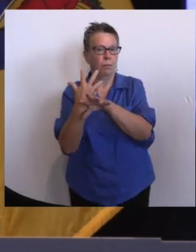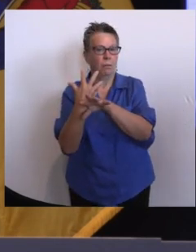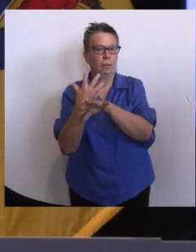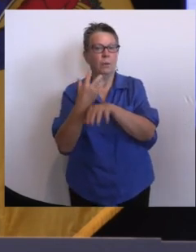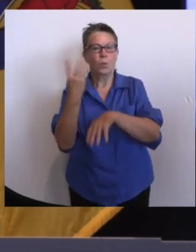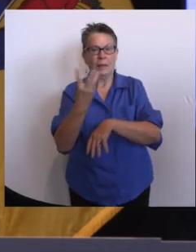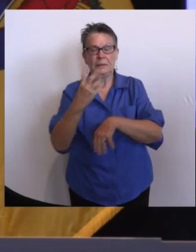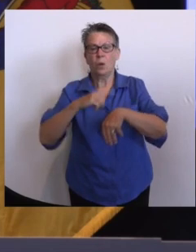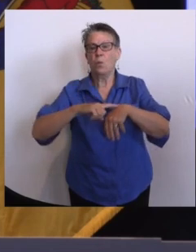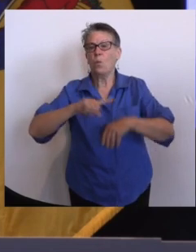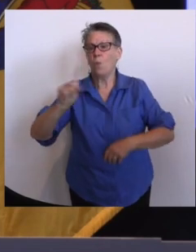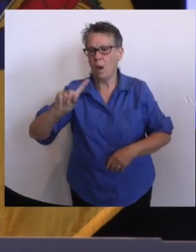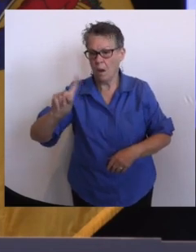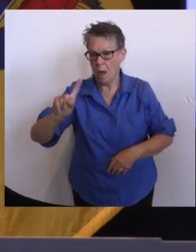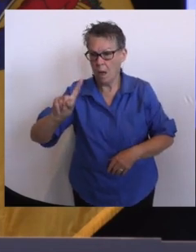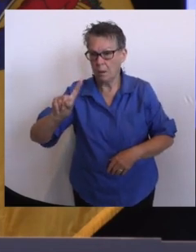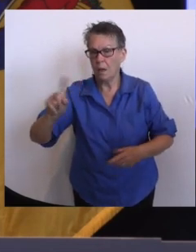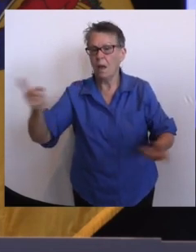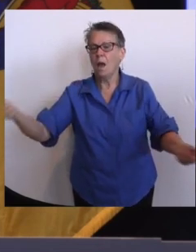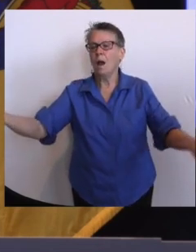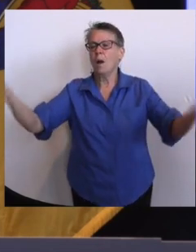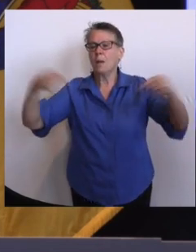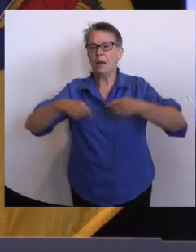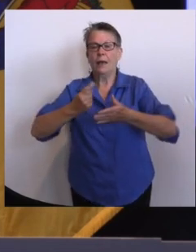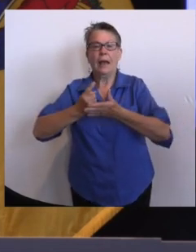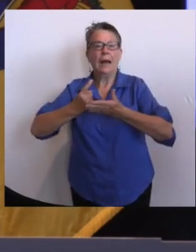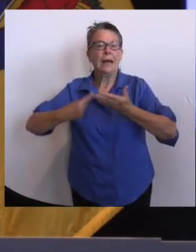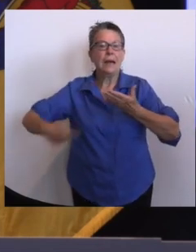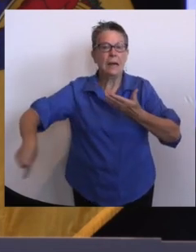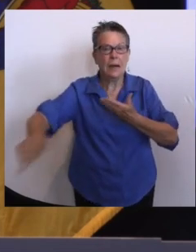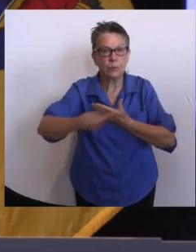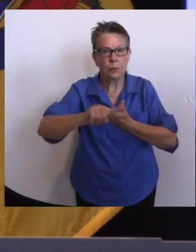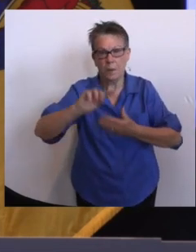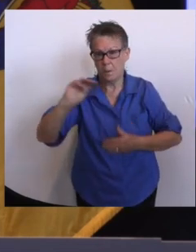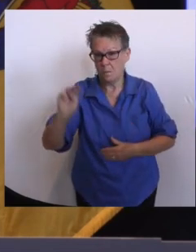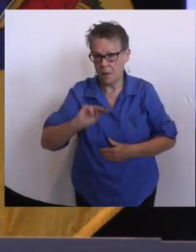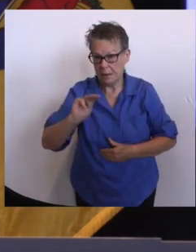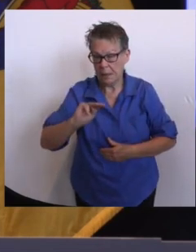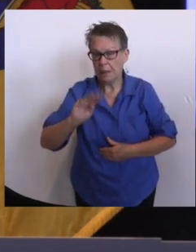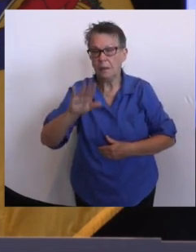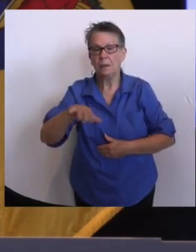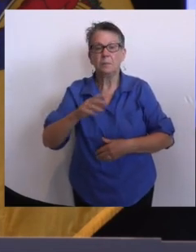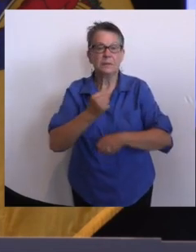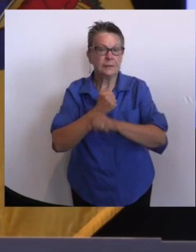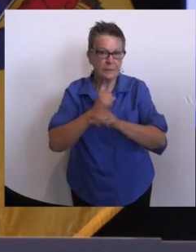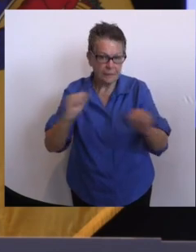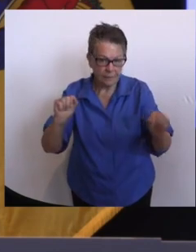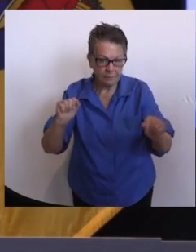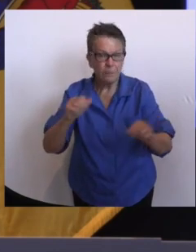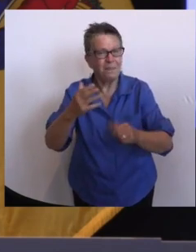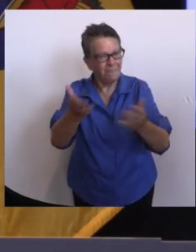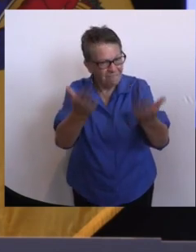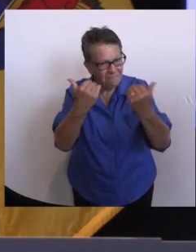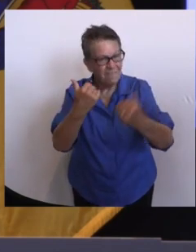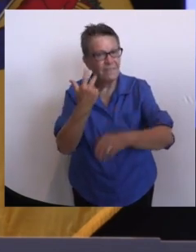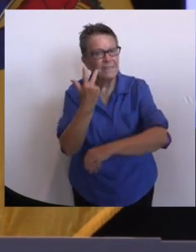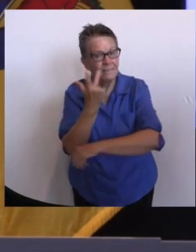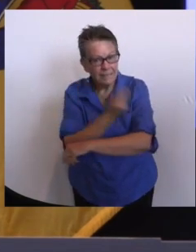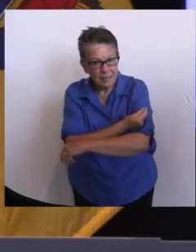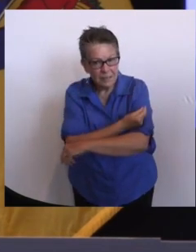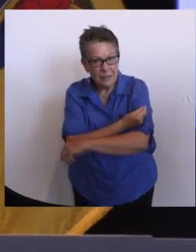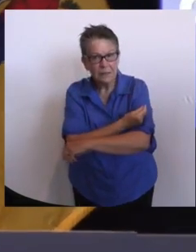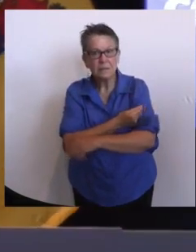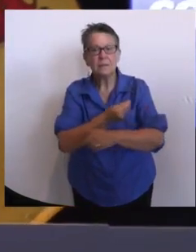you're otherwise in person here a week from today. Stay safe, everybody. Please get vaccinated and we'll speak soon. God bless.